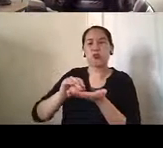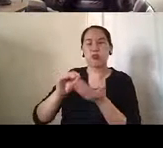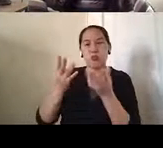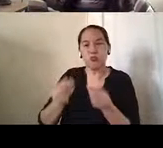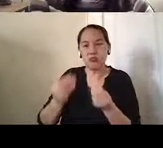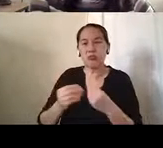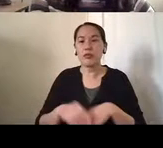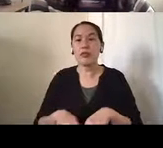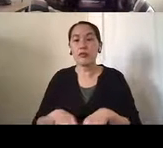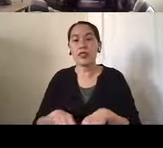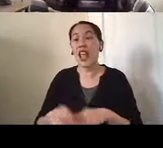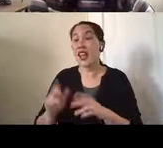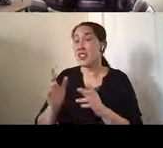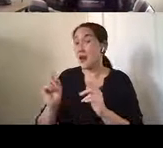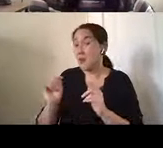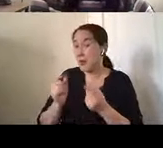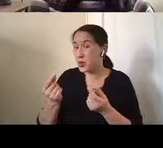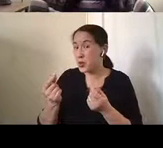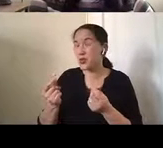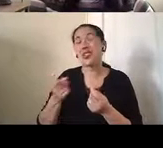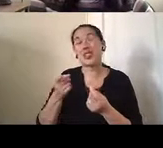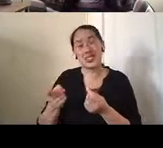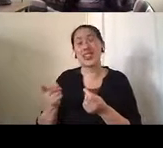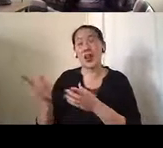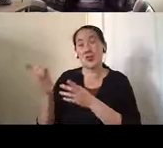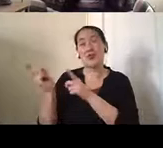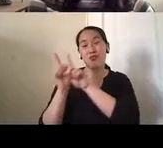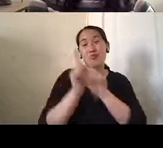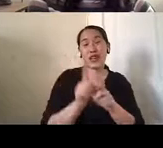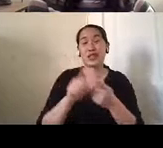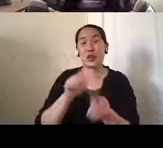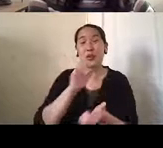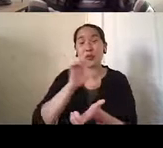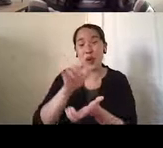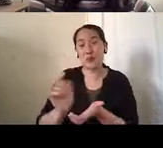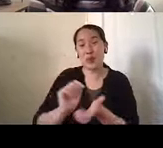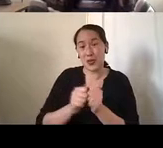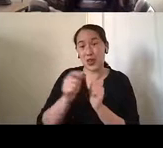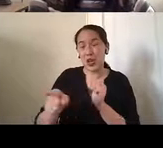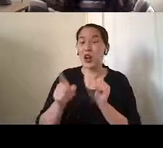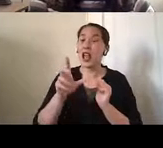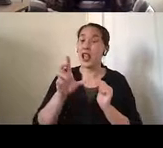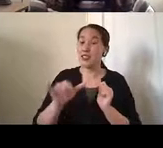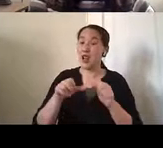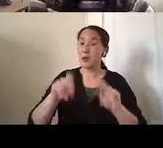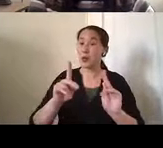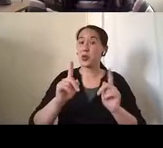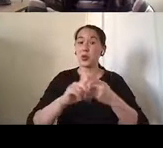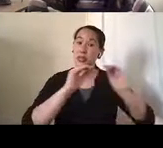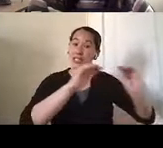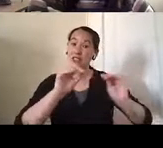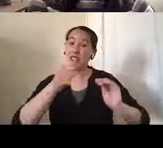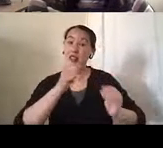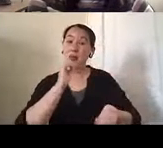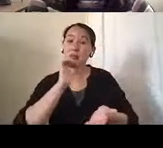began to take him to the women's restroom with her and she used it as an opportunity to educate other women in there about